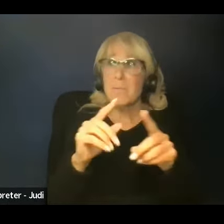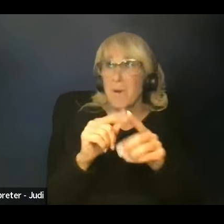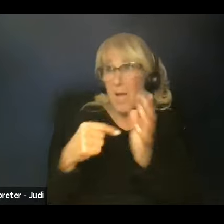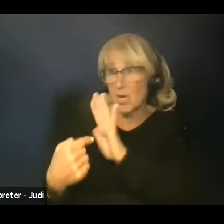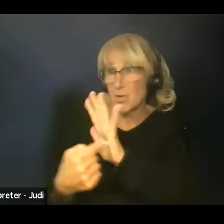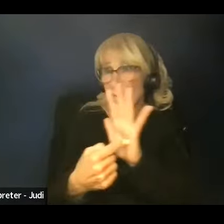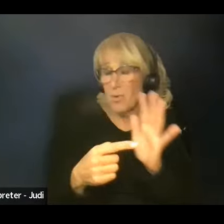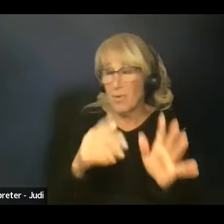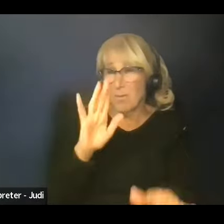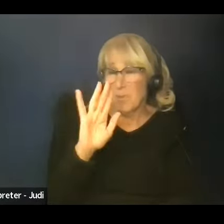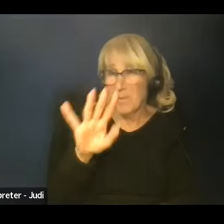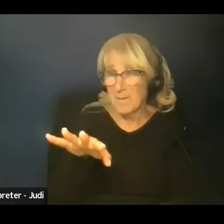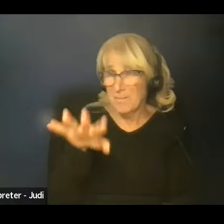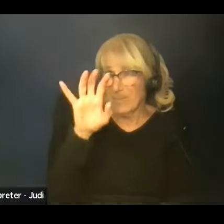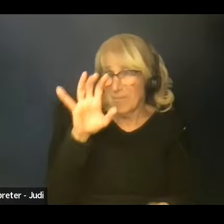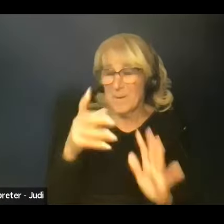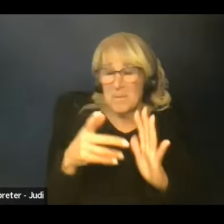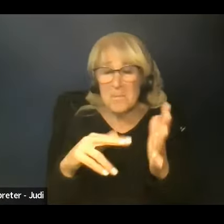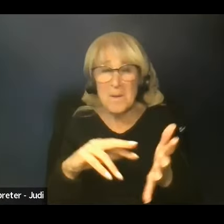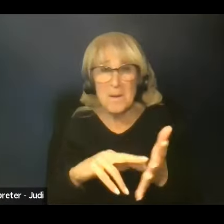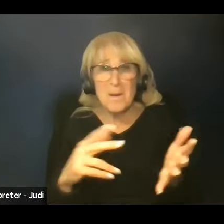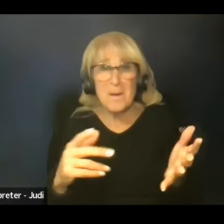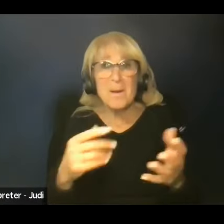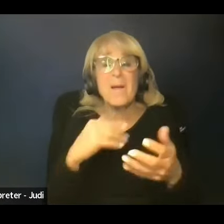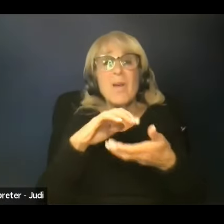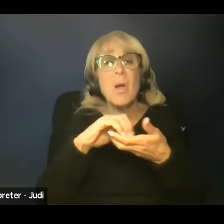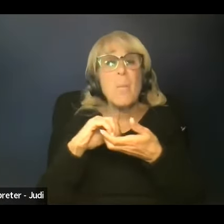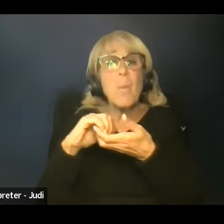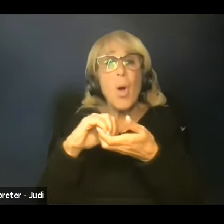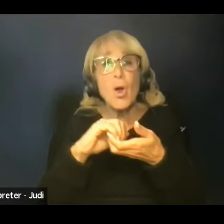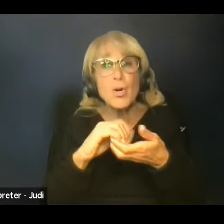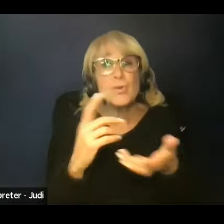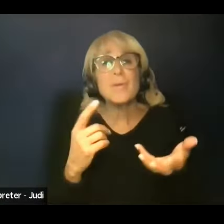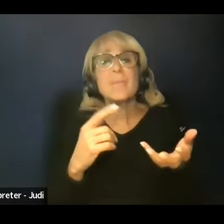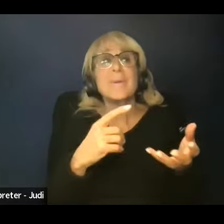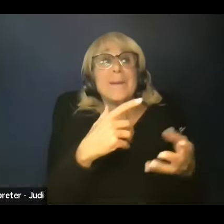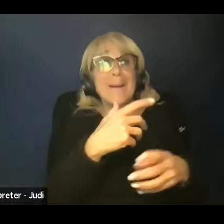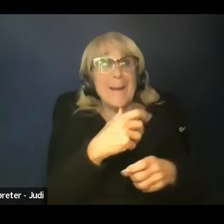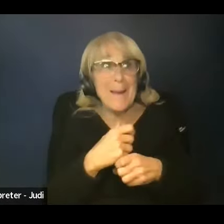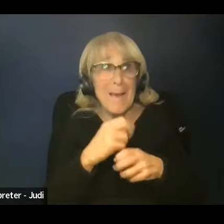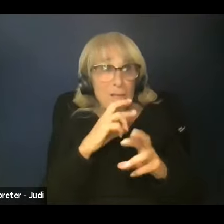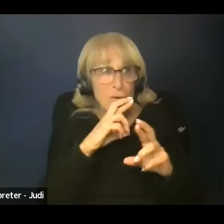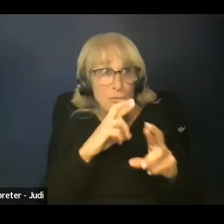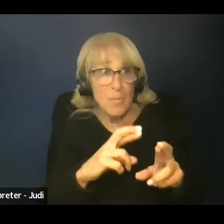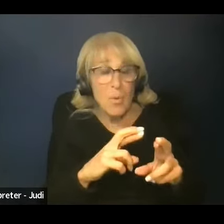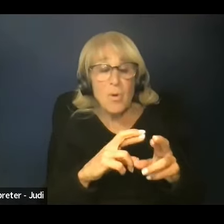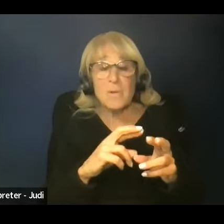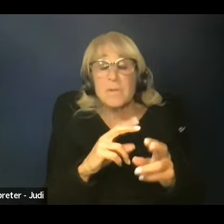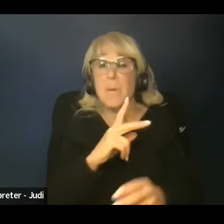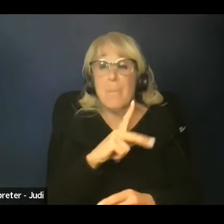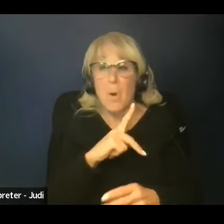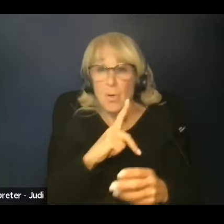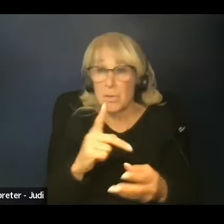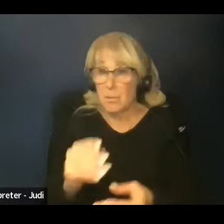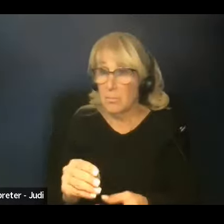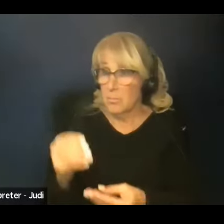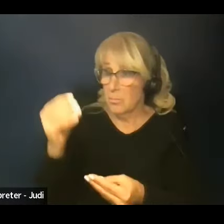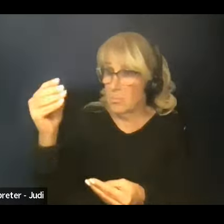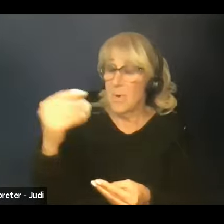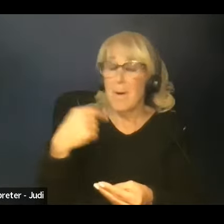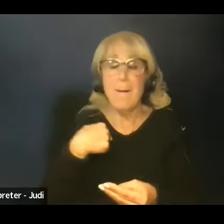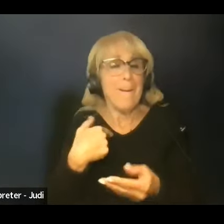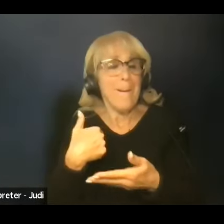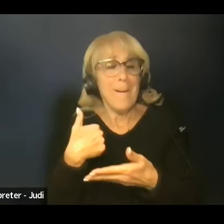their faces. So having also a partnership to get those reports, personally, I can help to